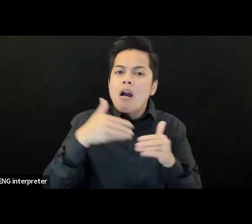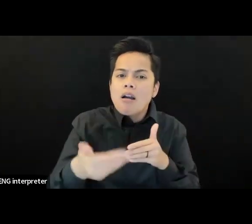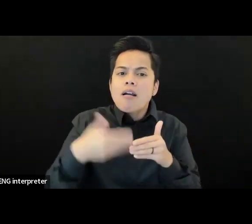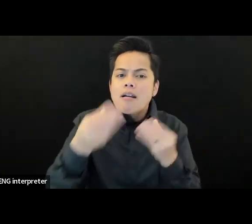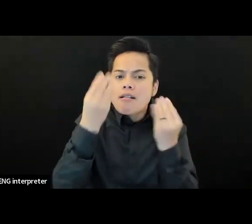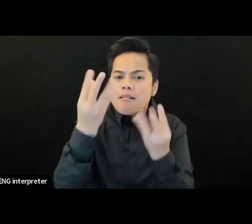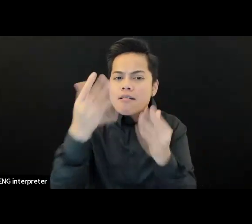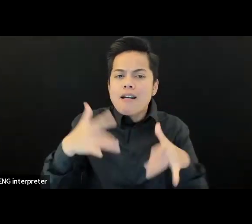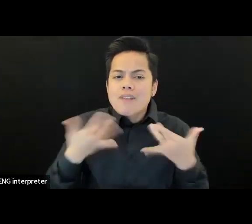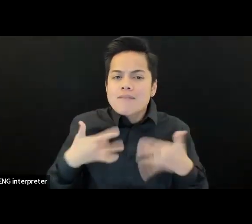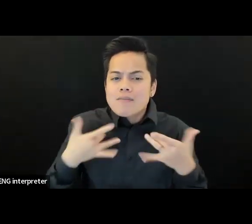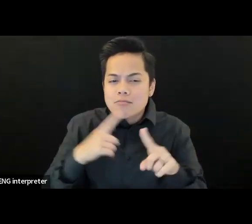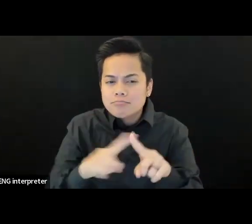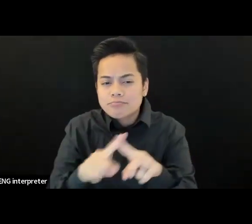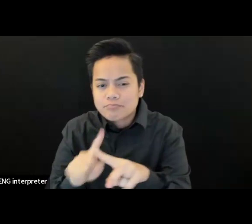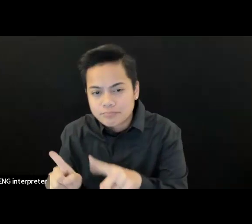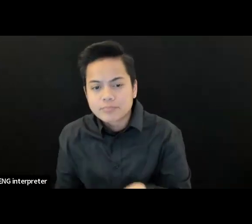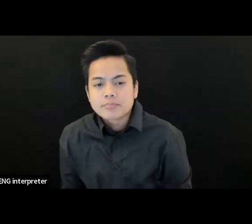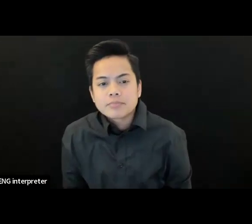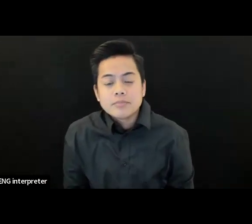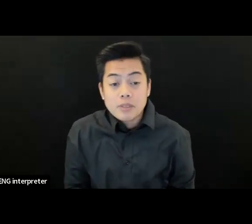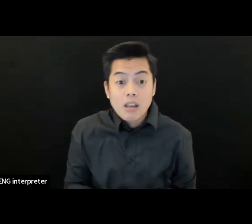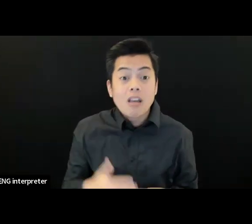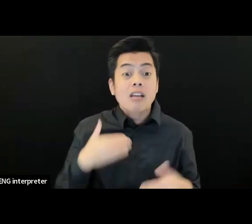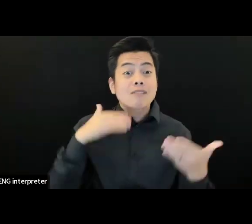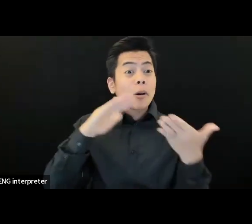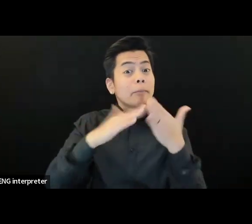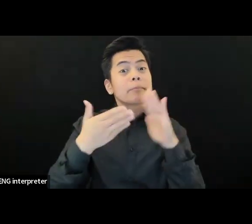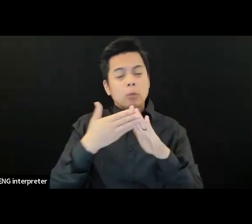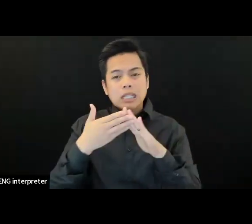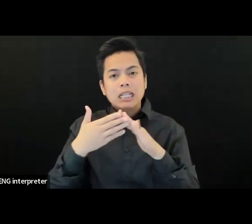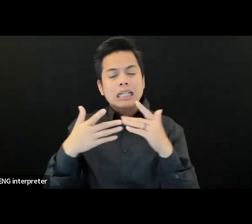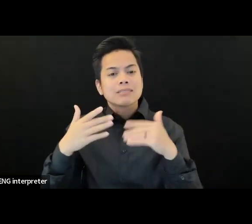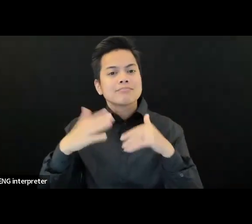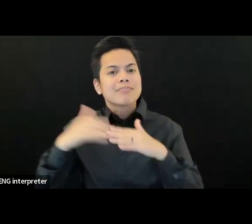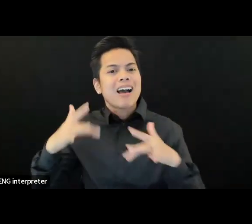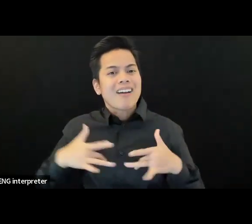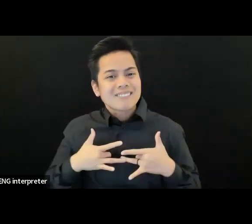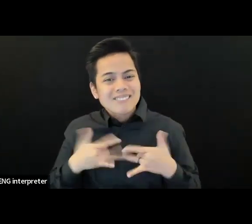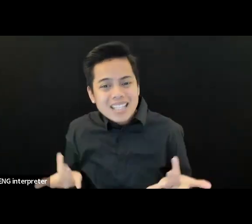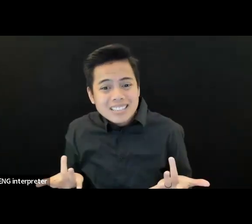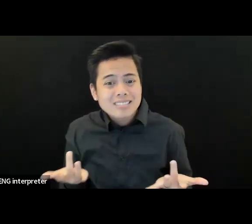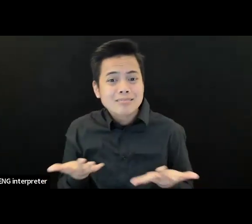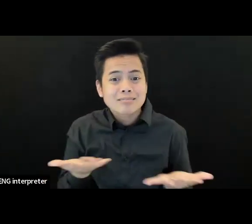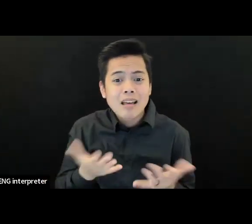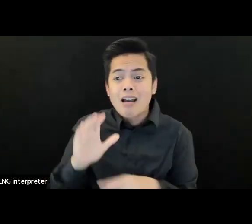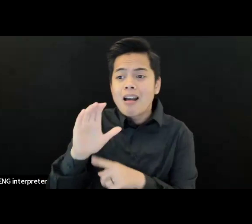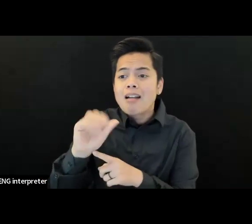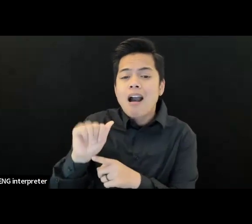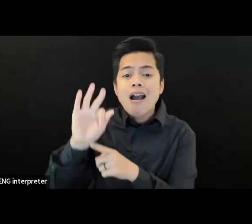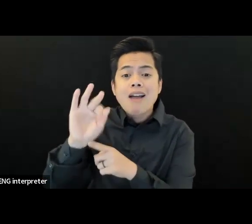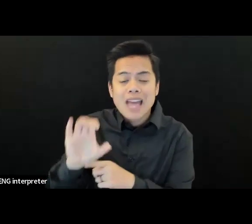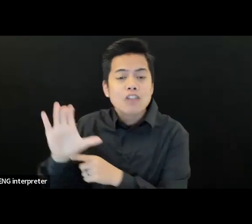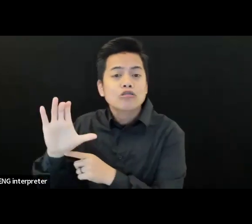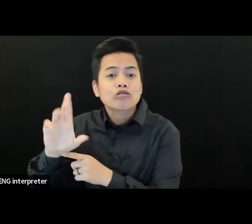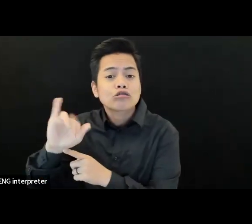as Cafe Crip, which is already in existence, D&D club, disability focused